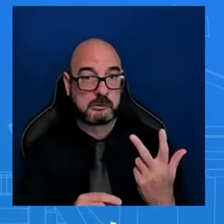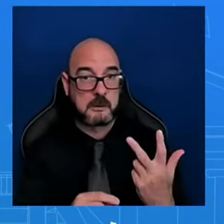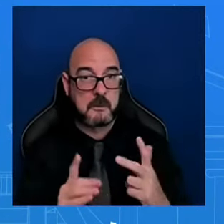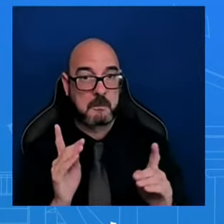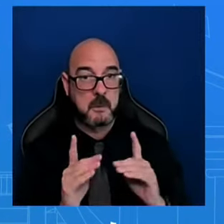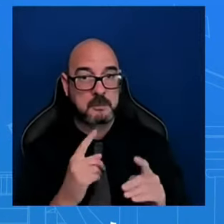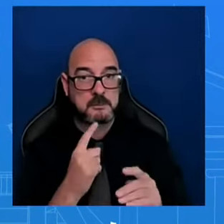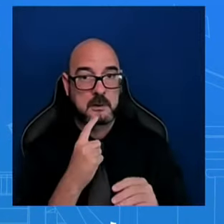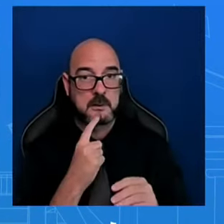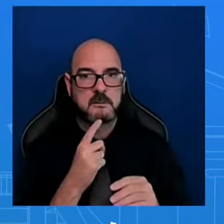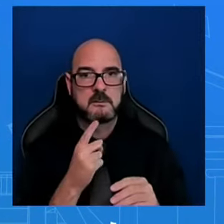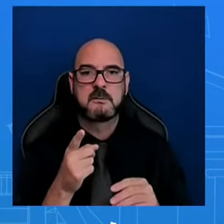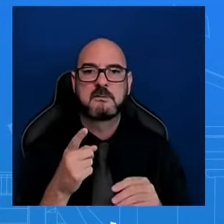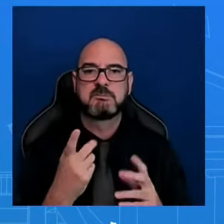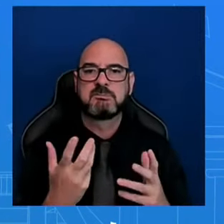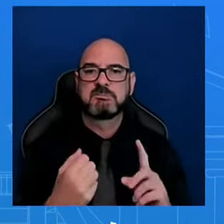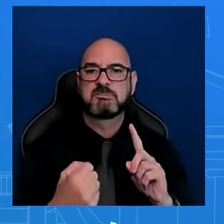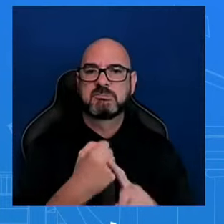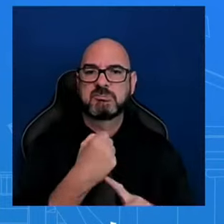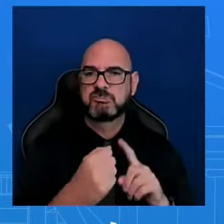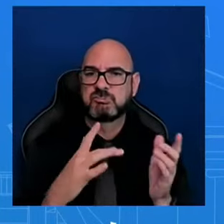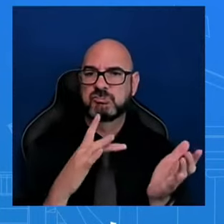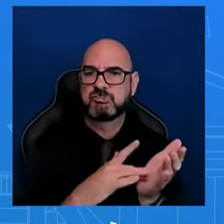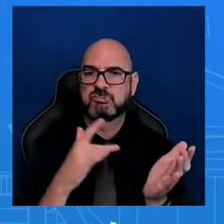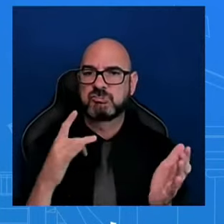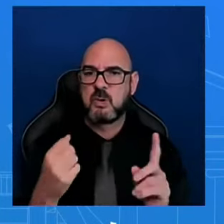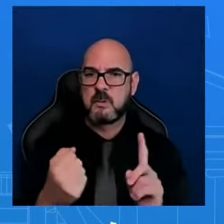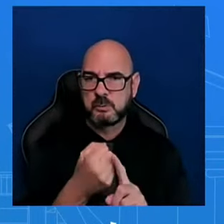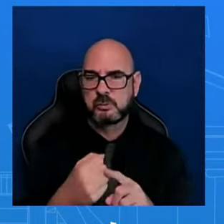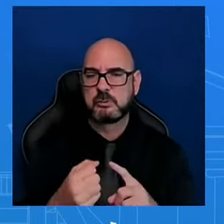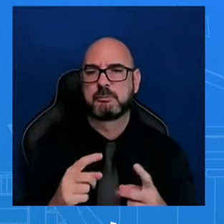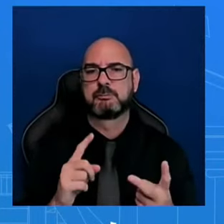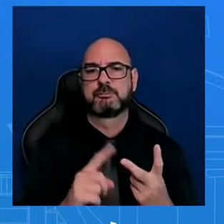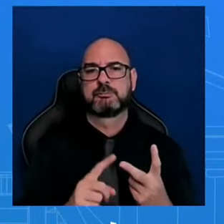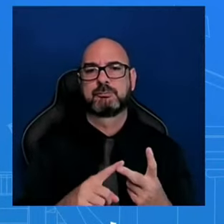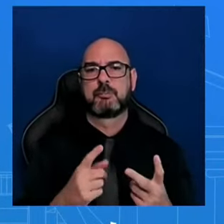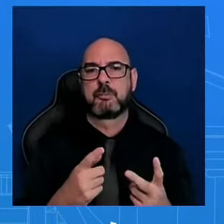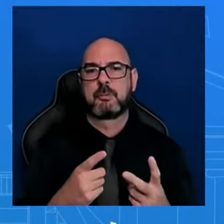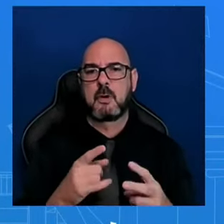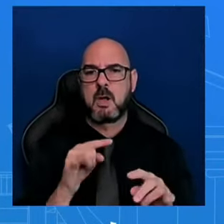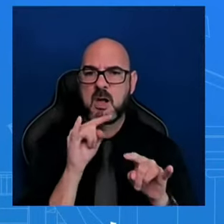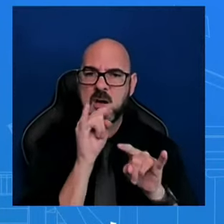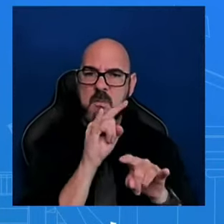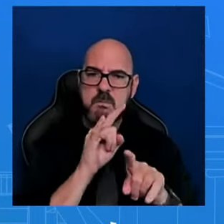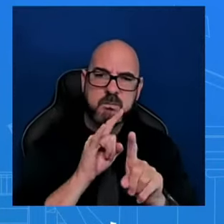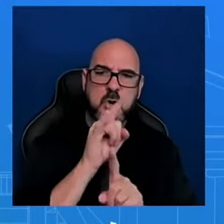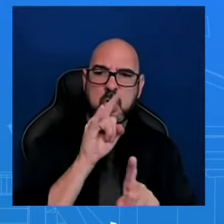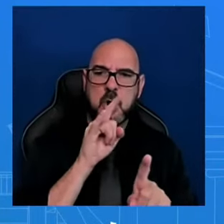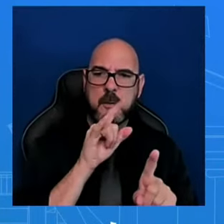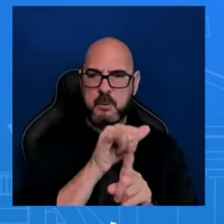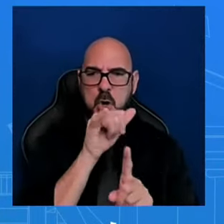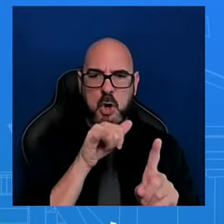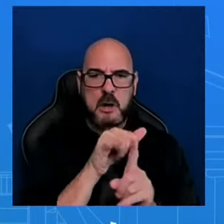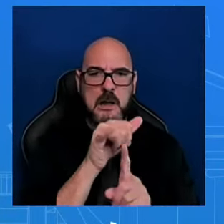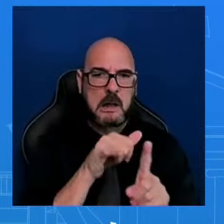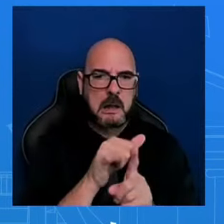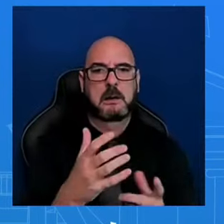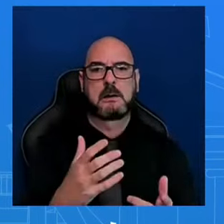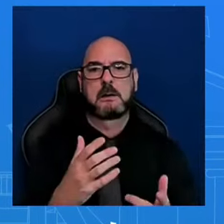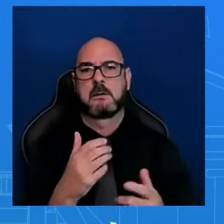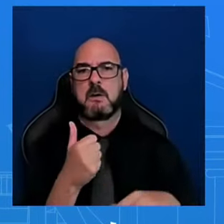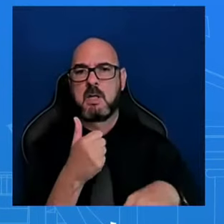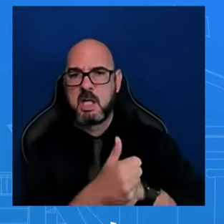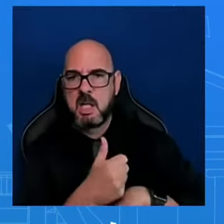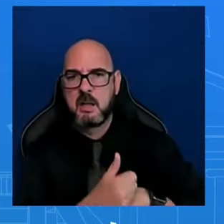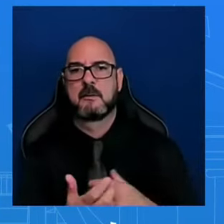Some of these sources have worked with you. I think you'd find them credible. But Chief of Staff Zients issued a statement dismissing the